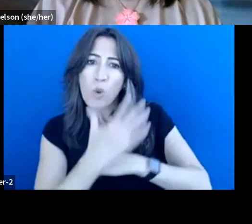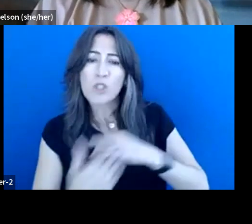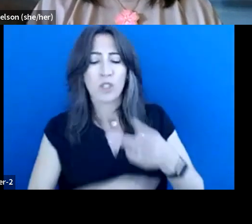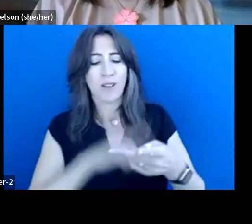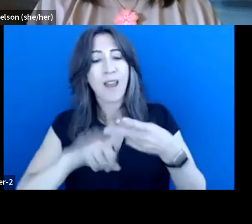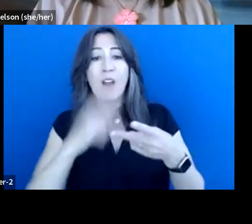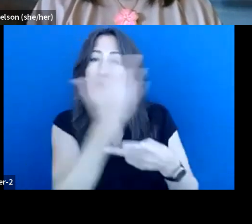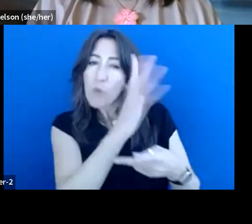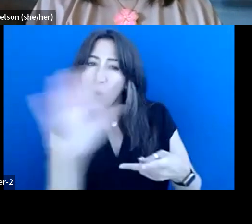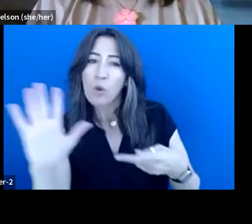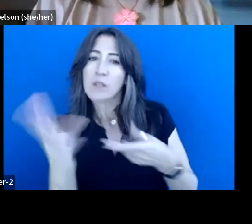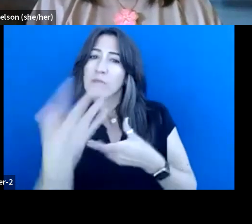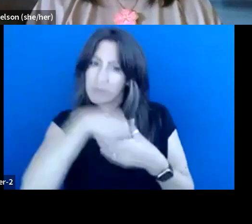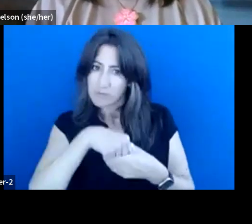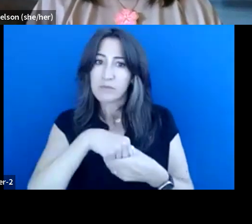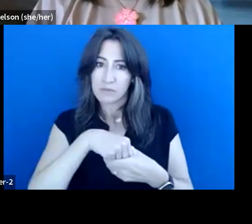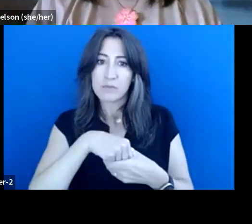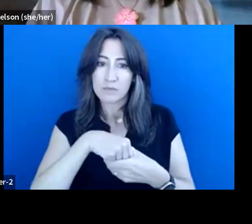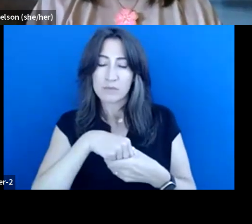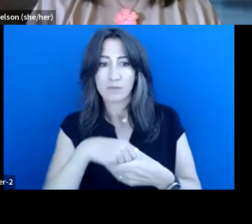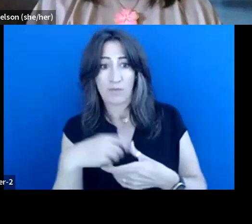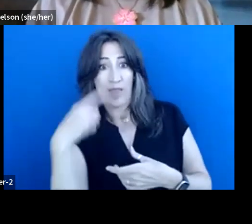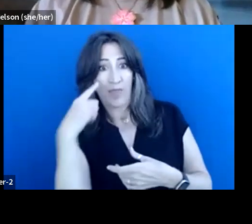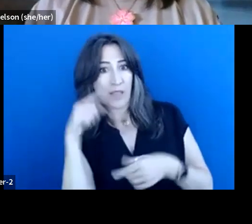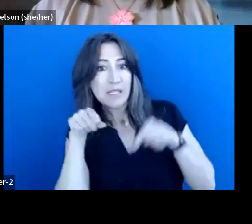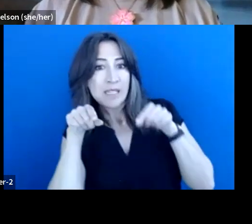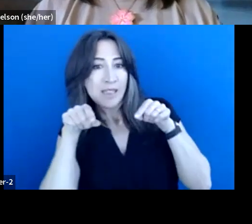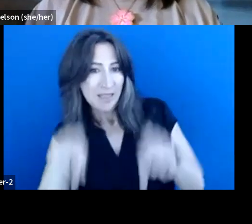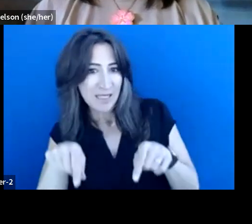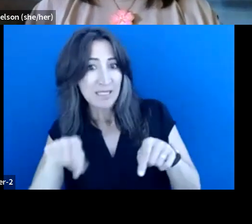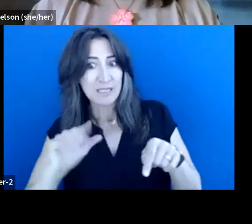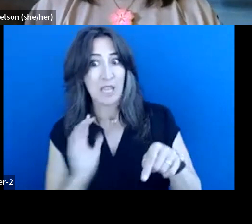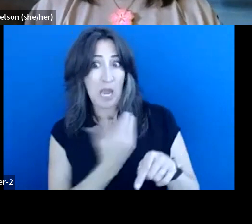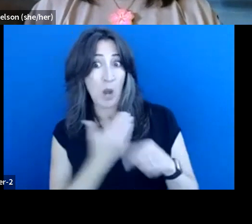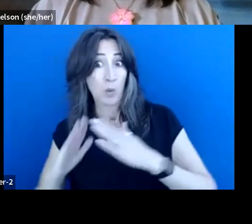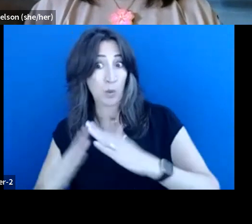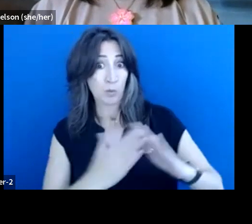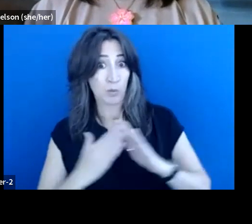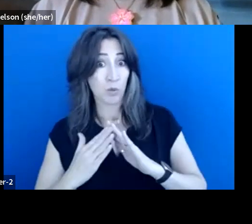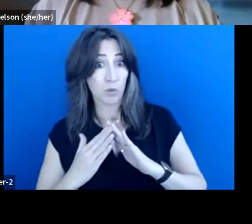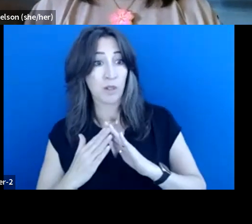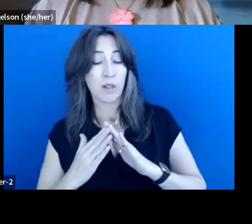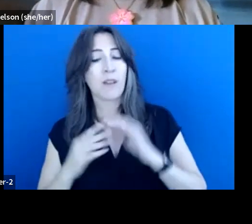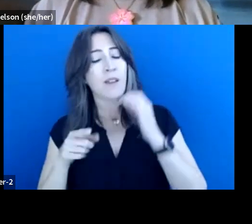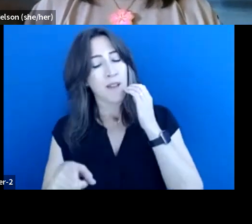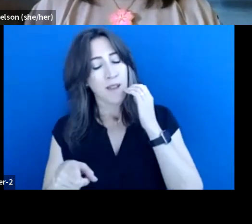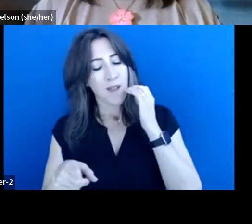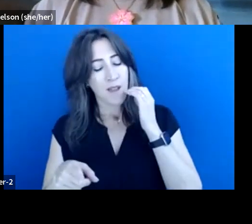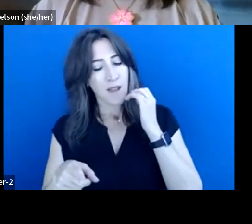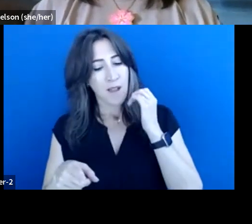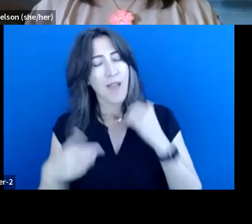forest as well. So, and I think a lot of these communities, our communities anyway, they have a very